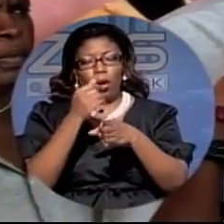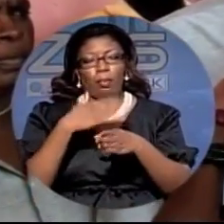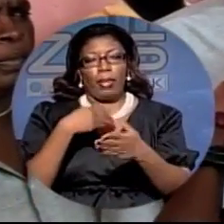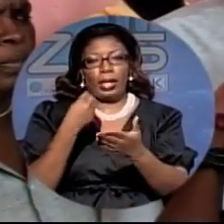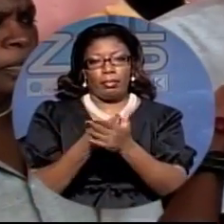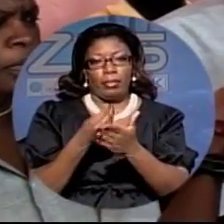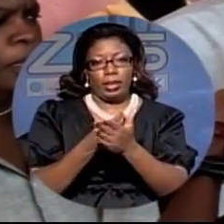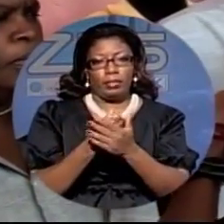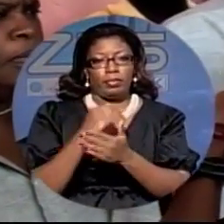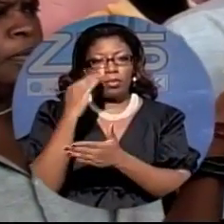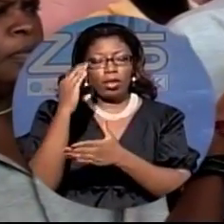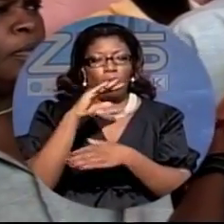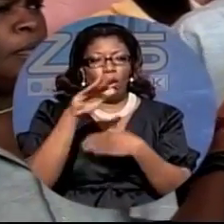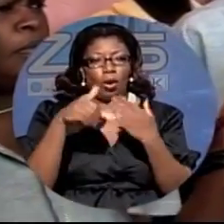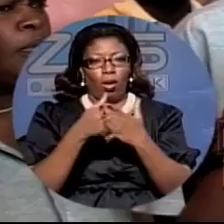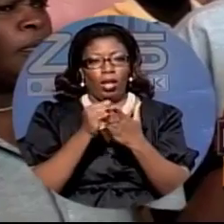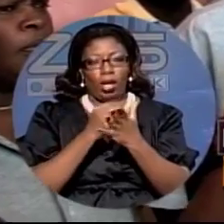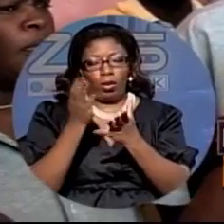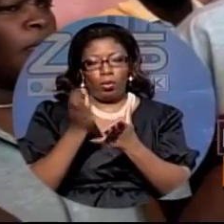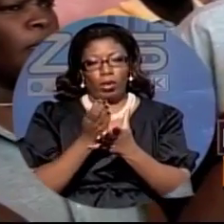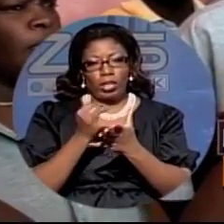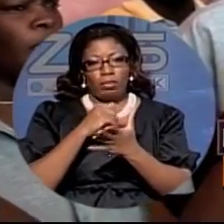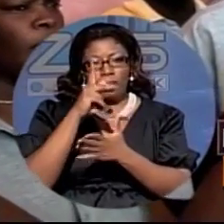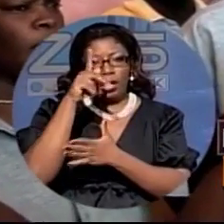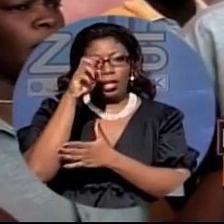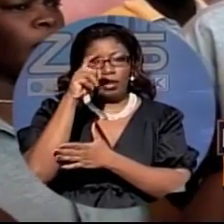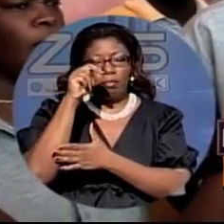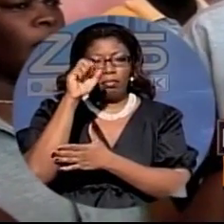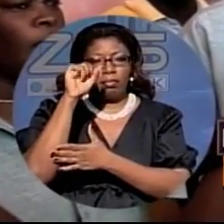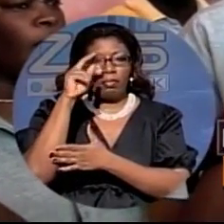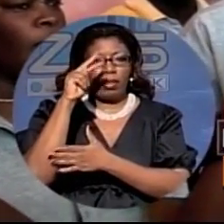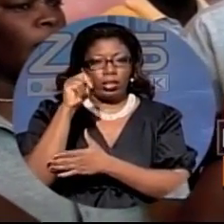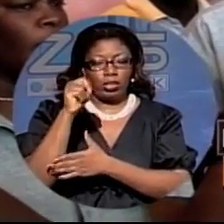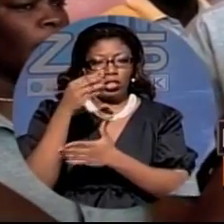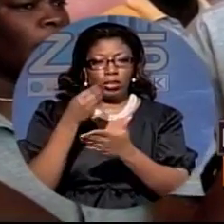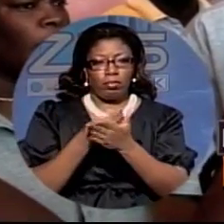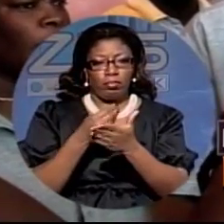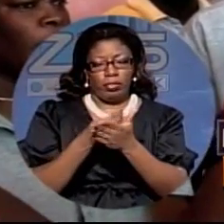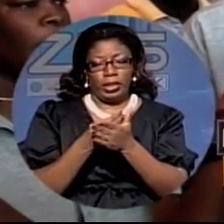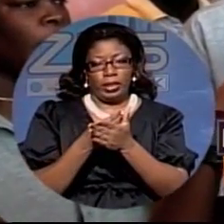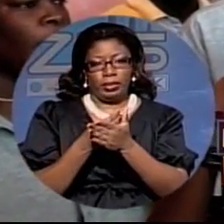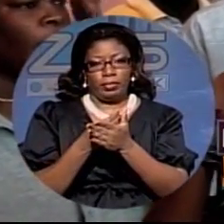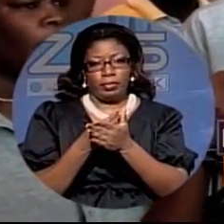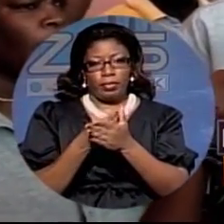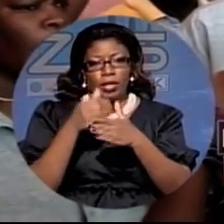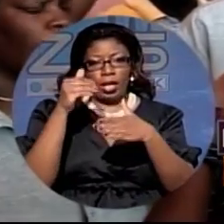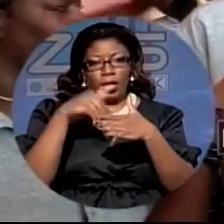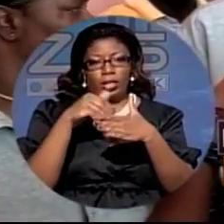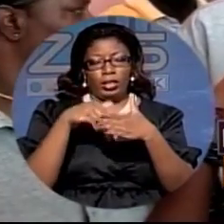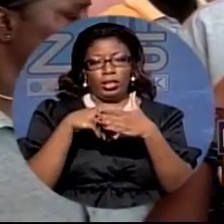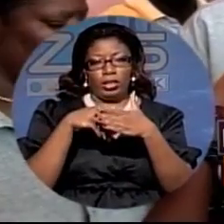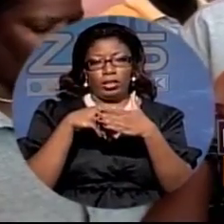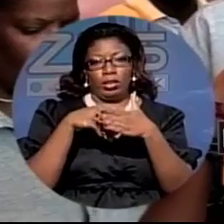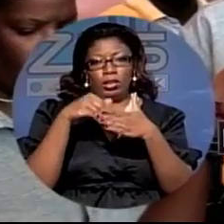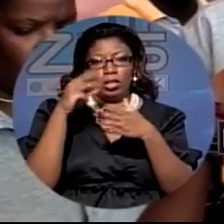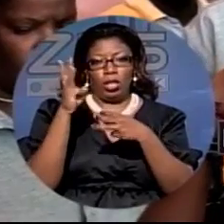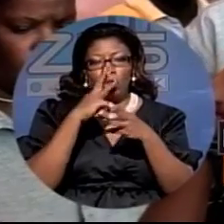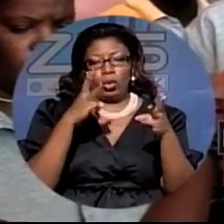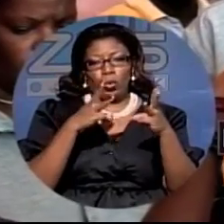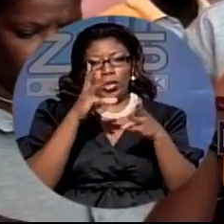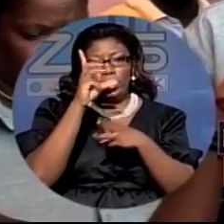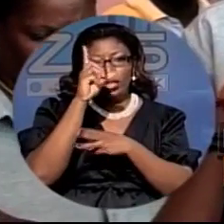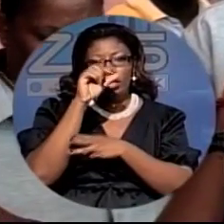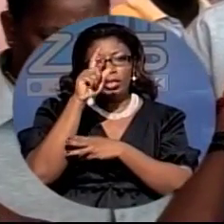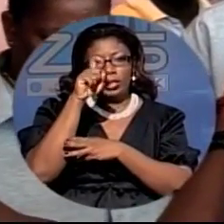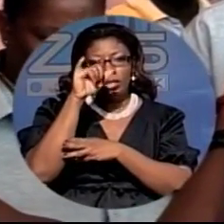all i want is my money my pension money that was left in place when this company was under vindexy under vindexy money was left in place for workers